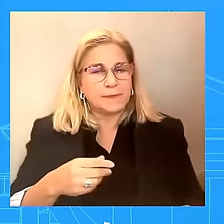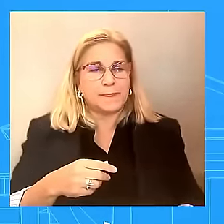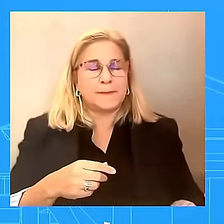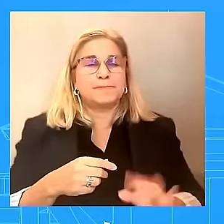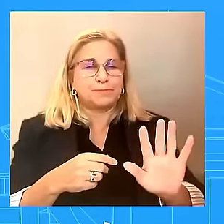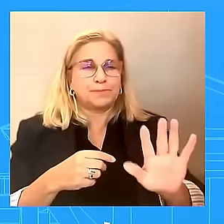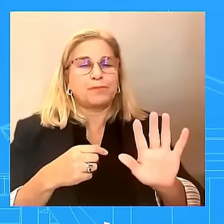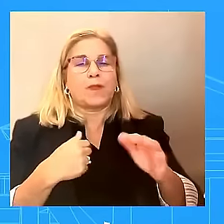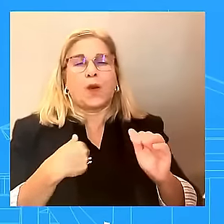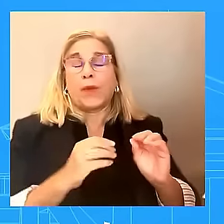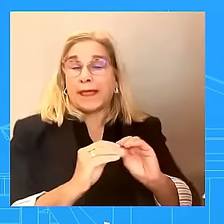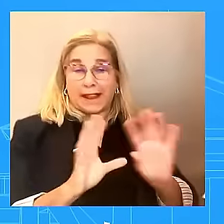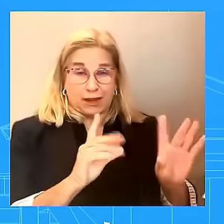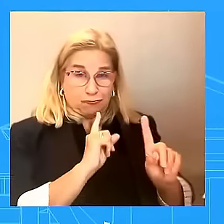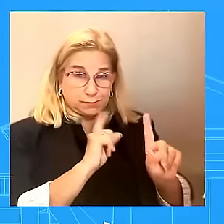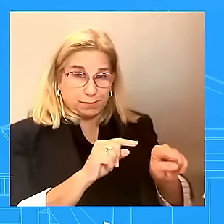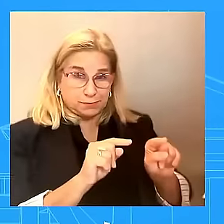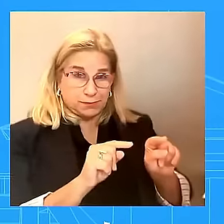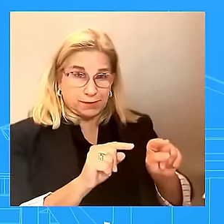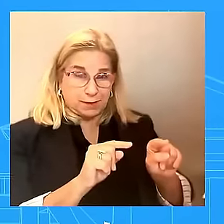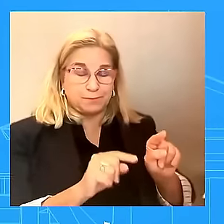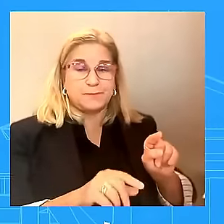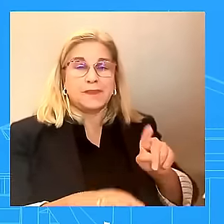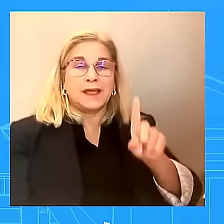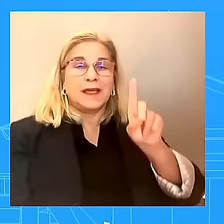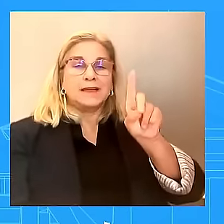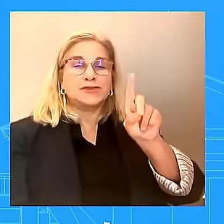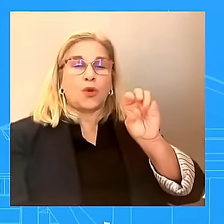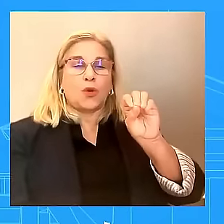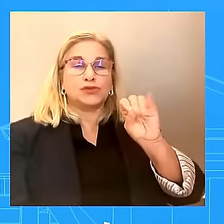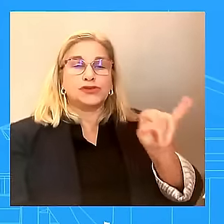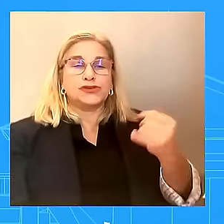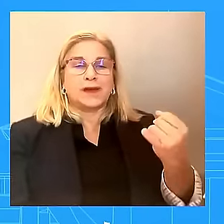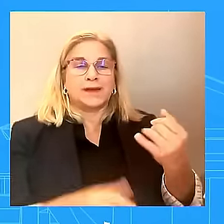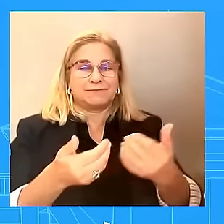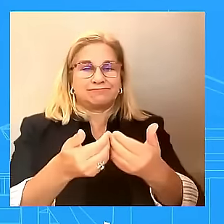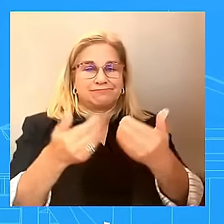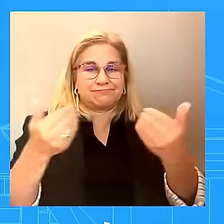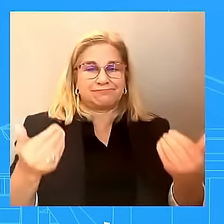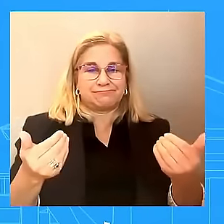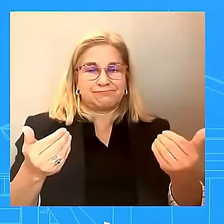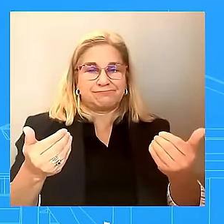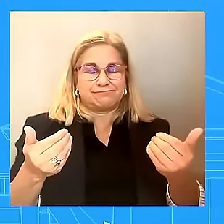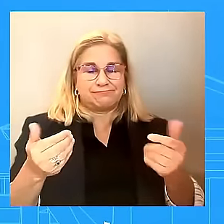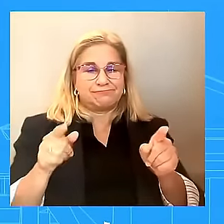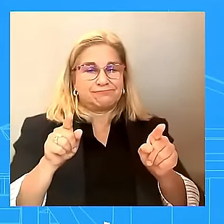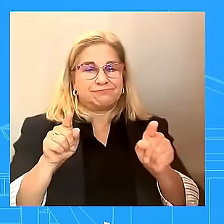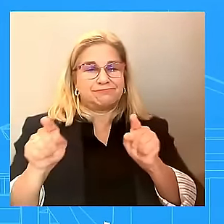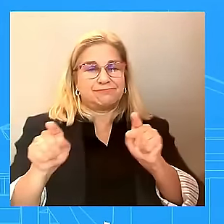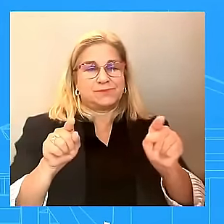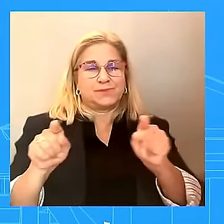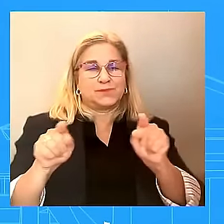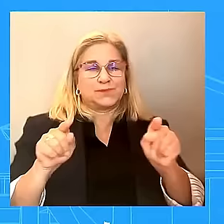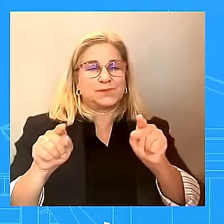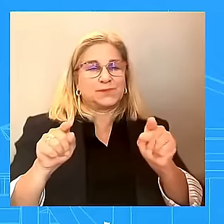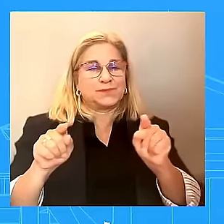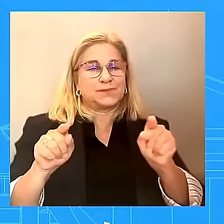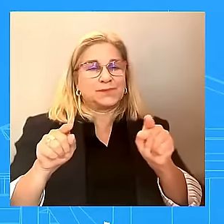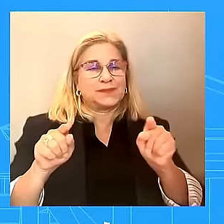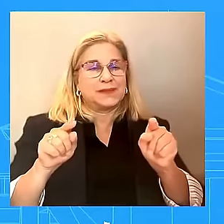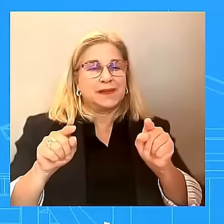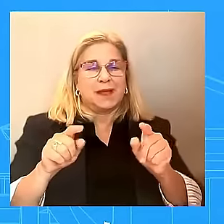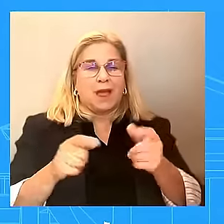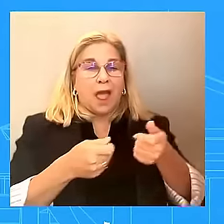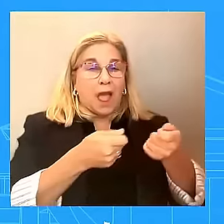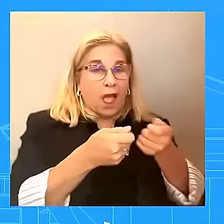DOJ is independent and the DOJ is handling this case independently. I'm not going to go beyond that. And Adams was also